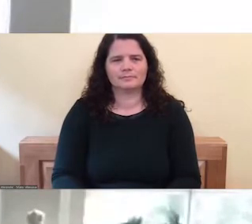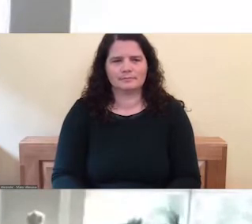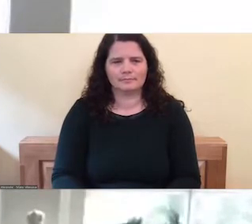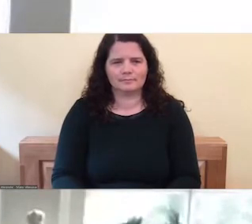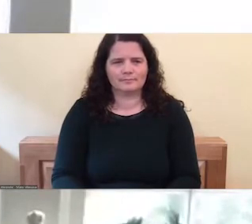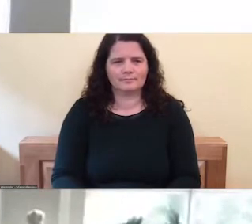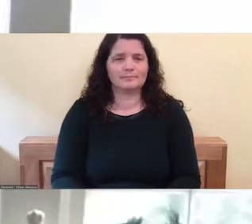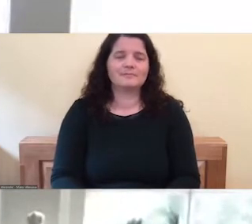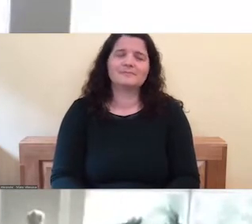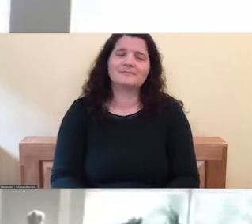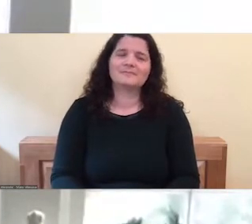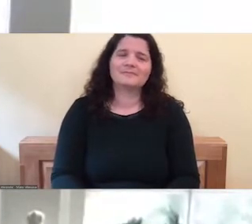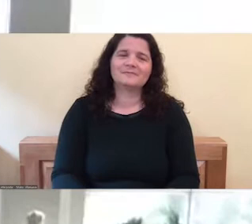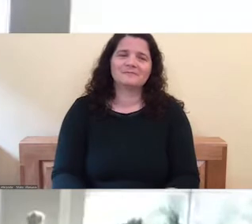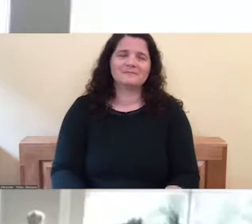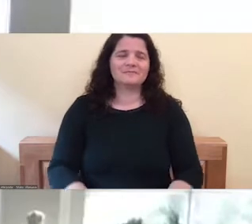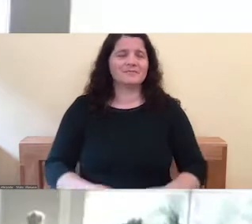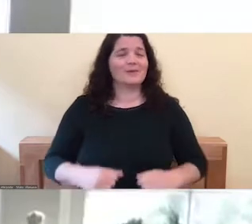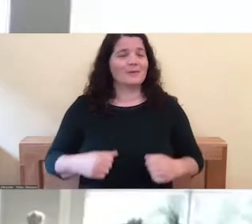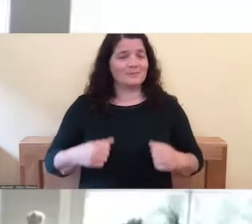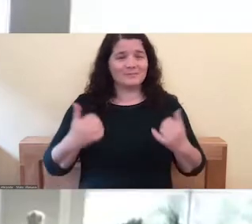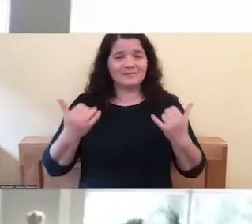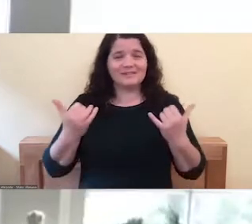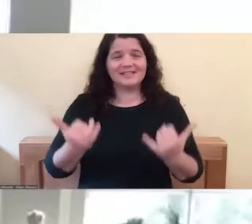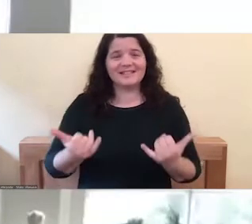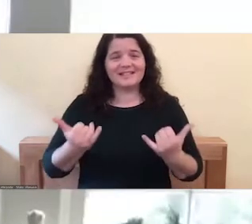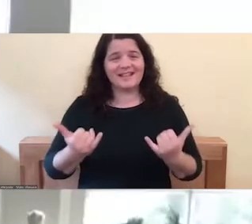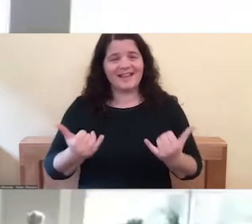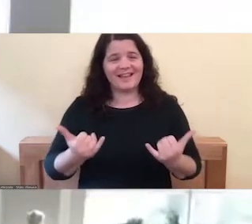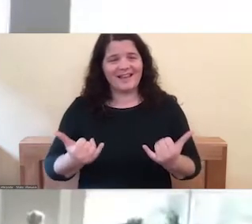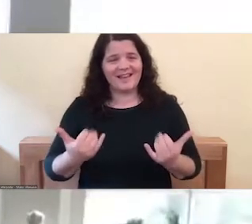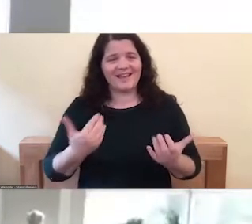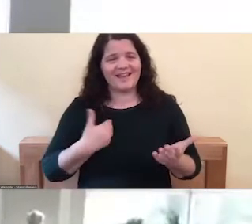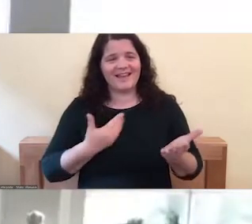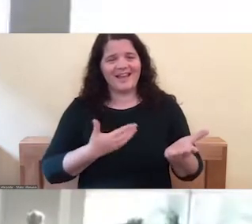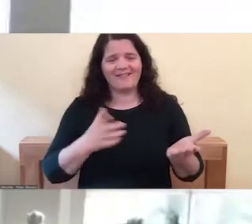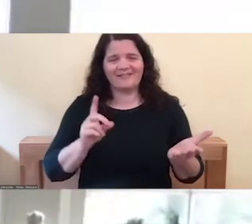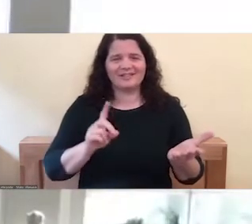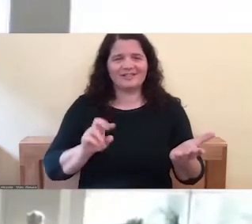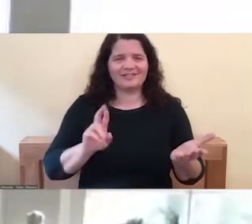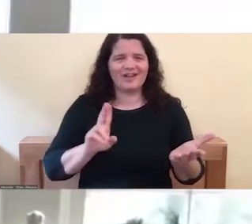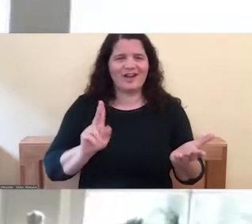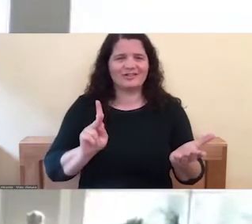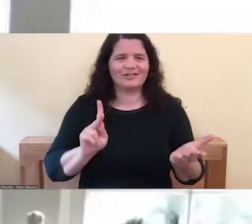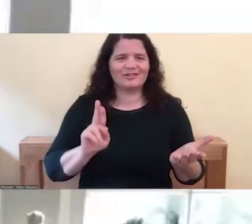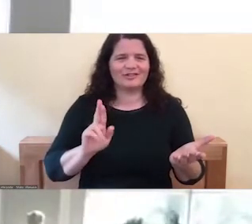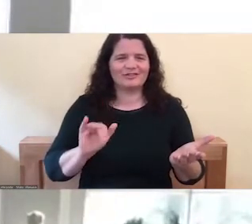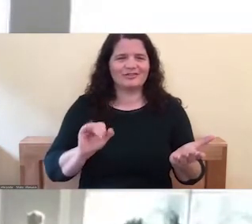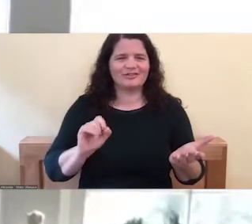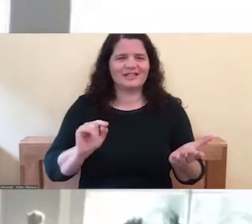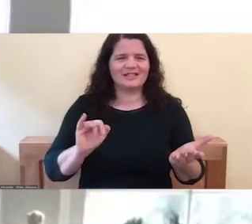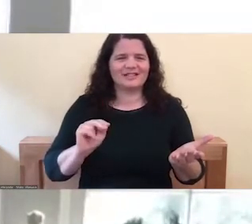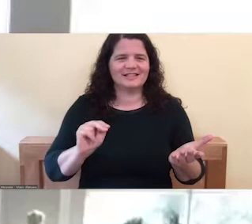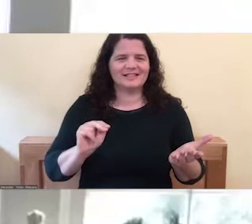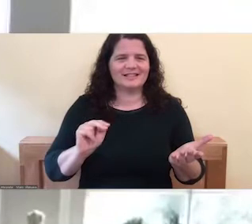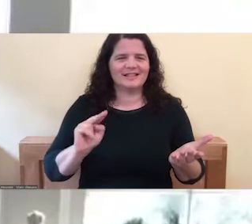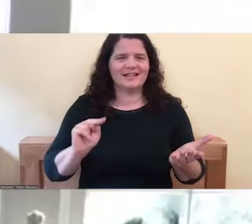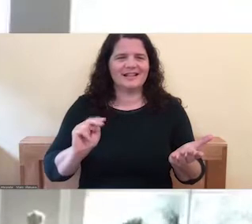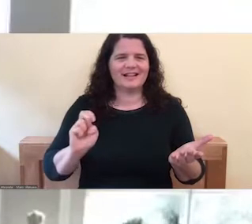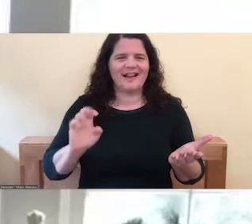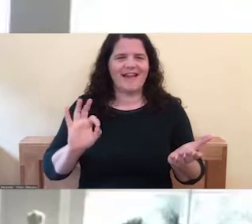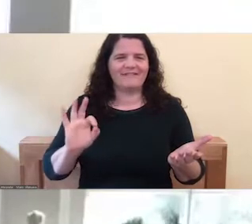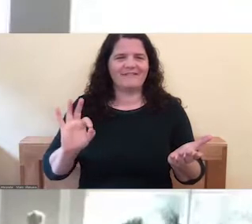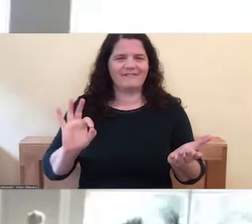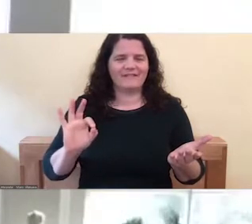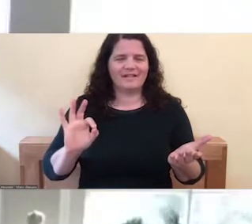honor have Dr. Kristen Neff with us. Just briefly, she